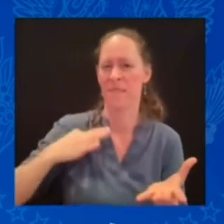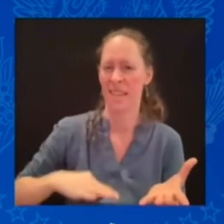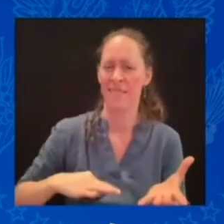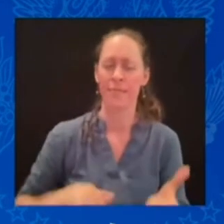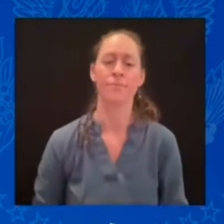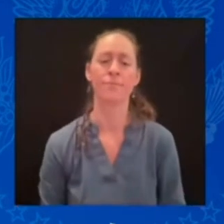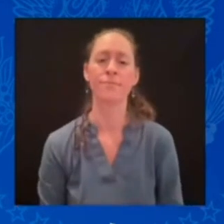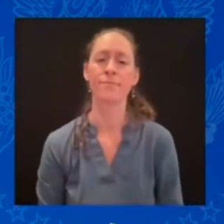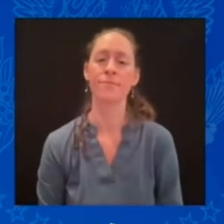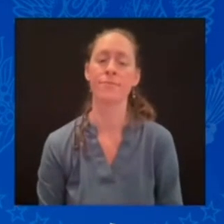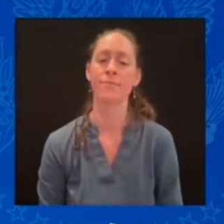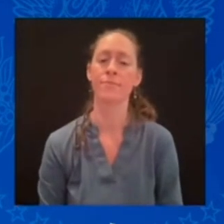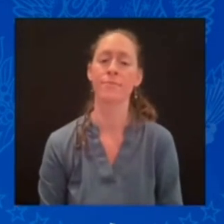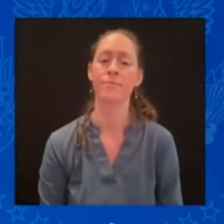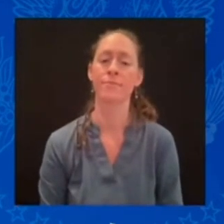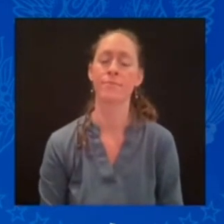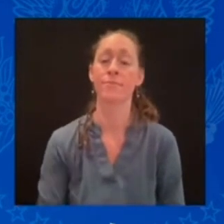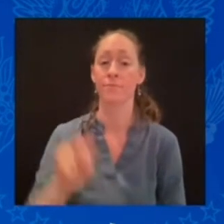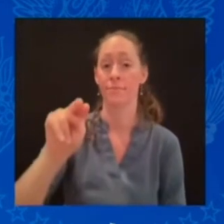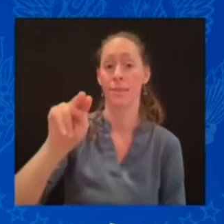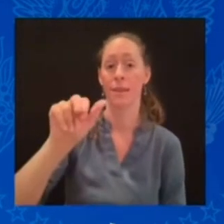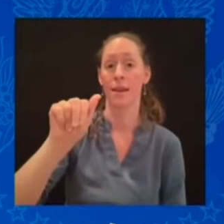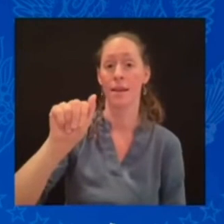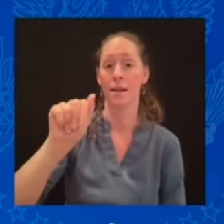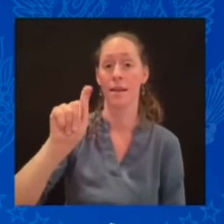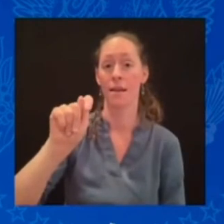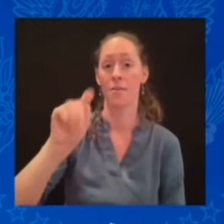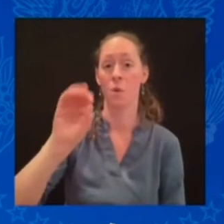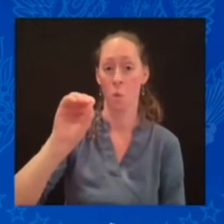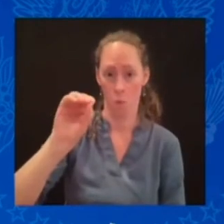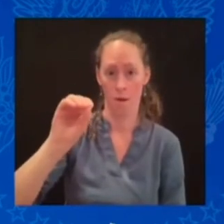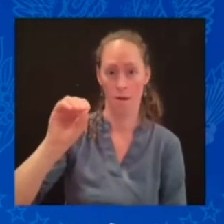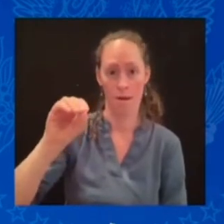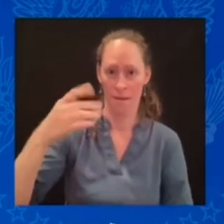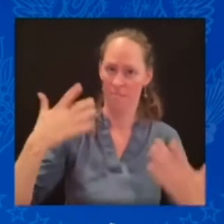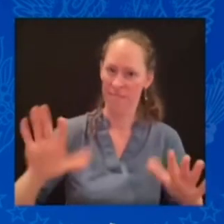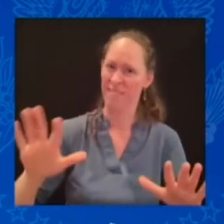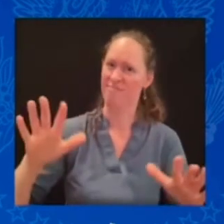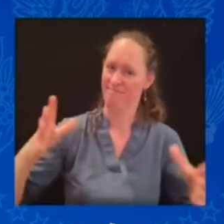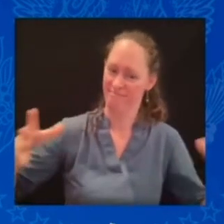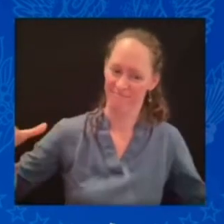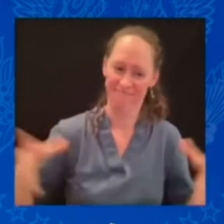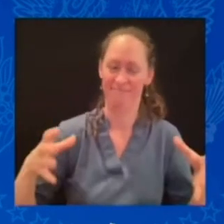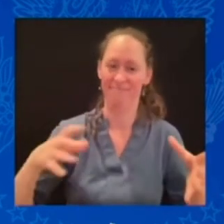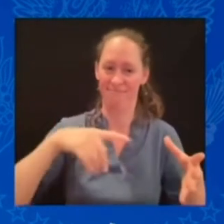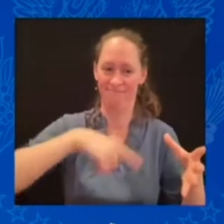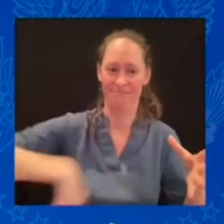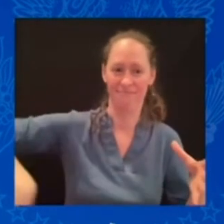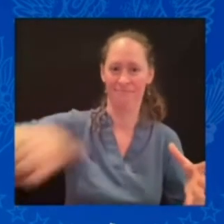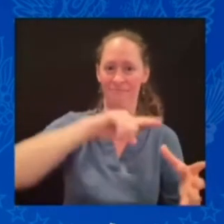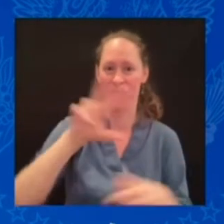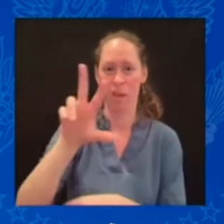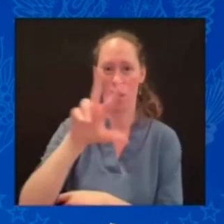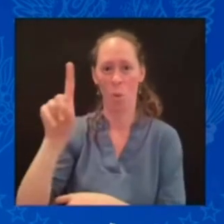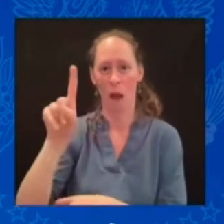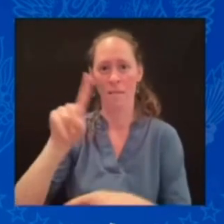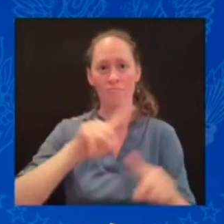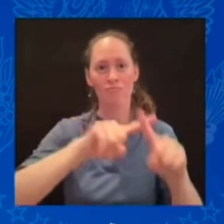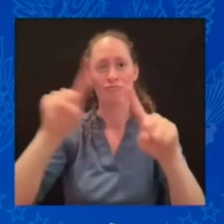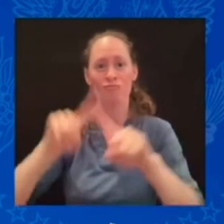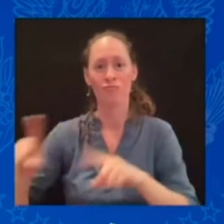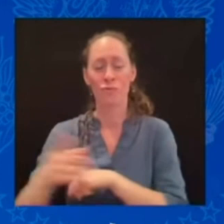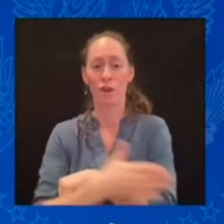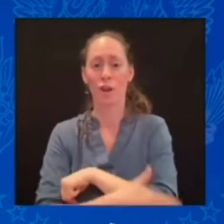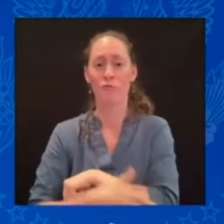the world that our alliance is more united than ever. And soon, it'll be 32 allies, thanks to an agreement with Turkey to move Sweden's